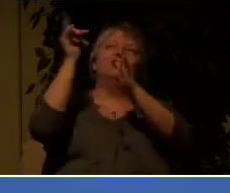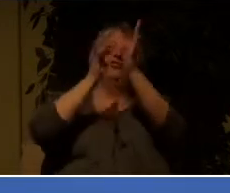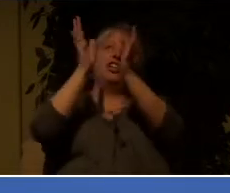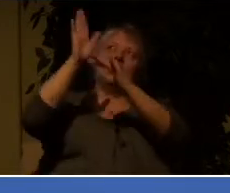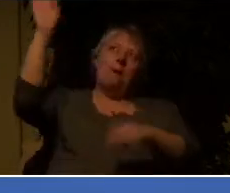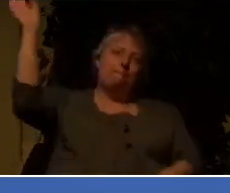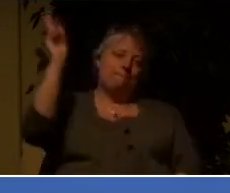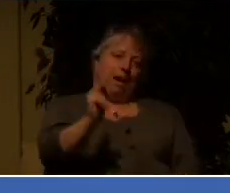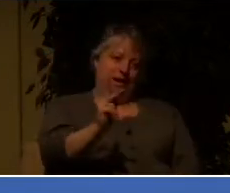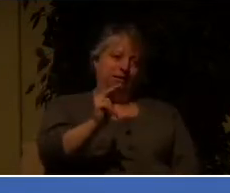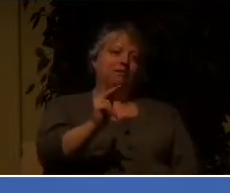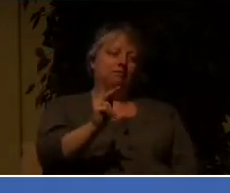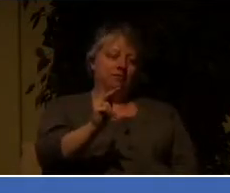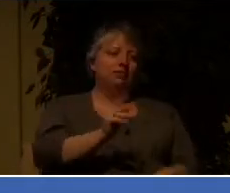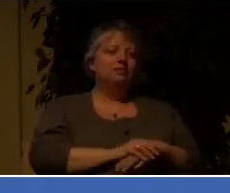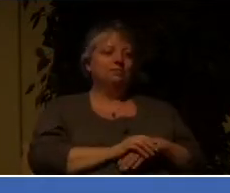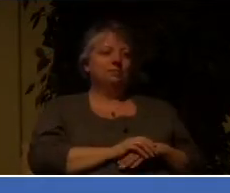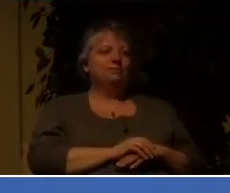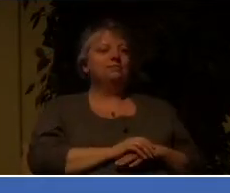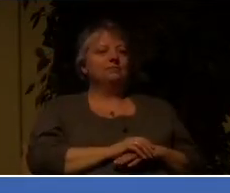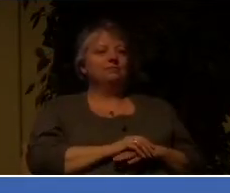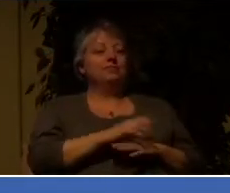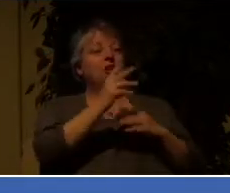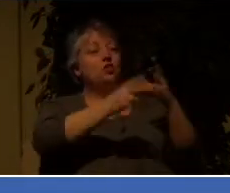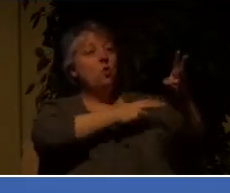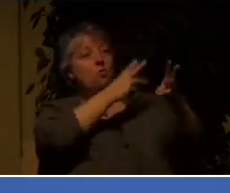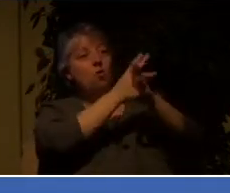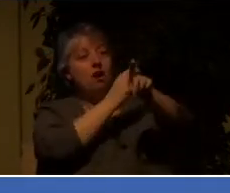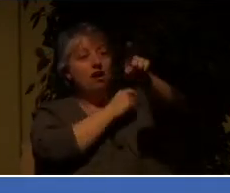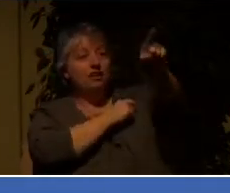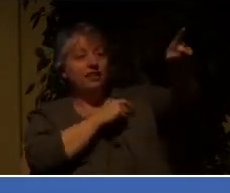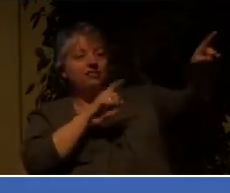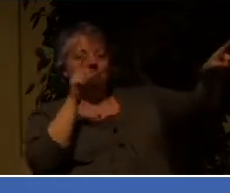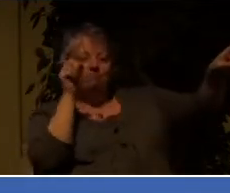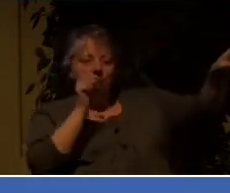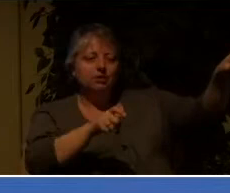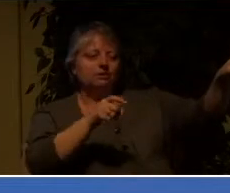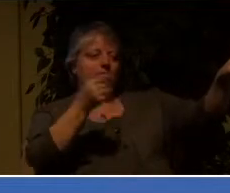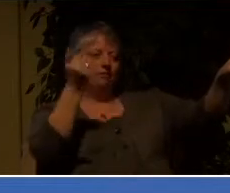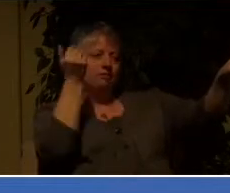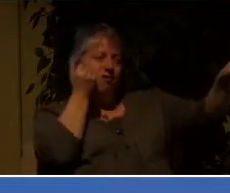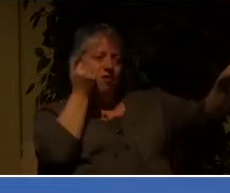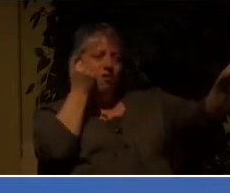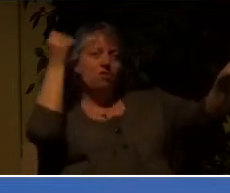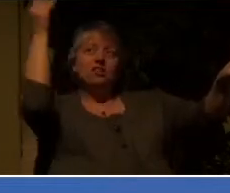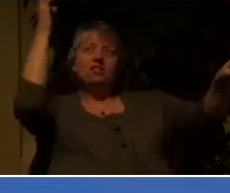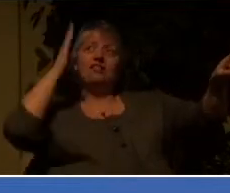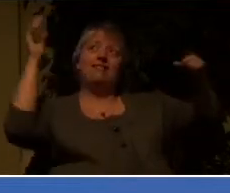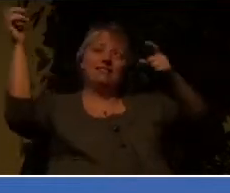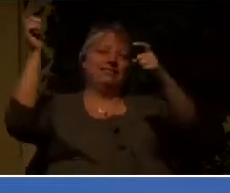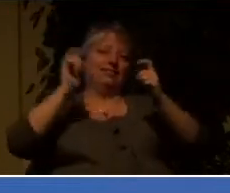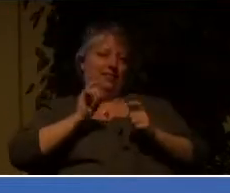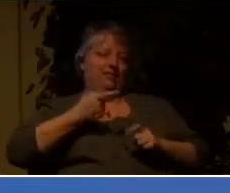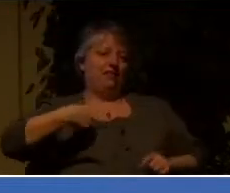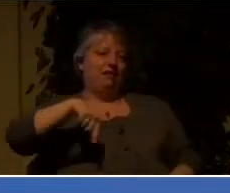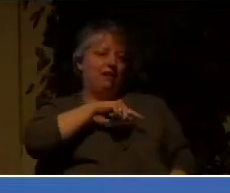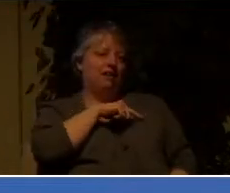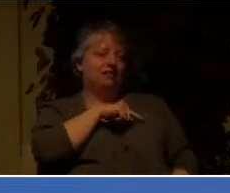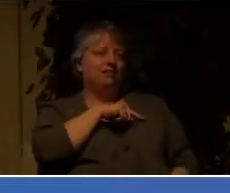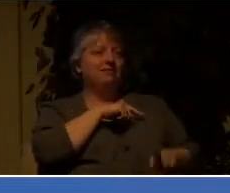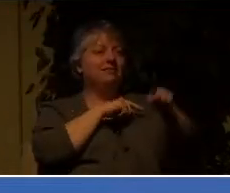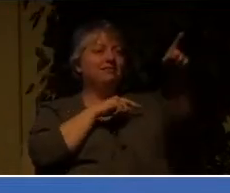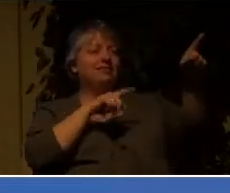There's a world out there who needs to hear what God has given the church more than ever